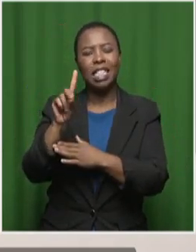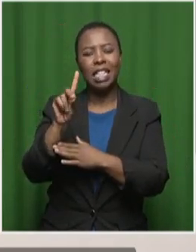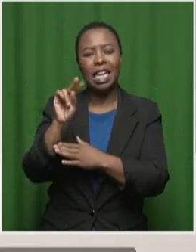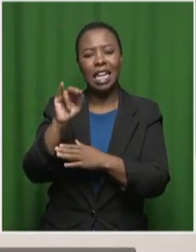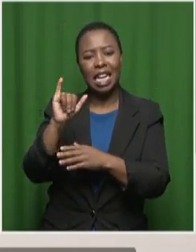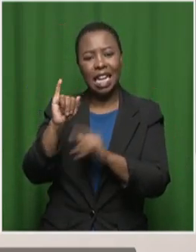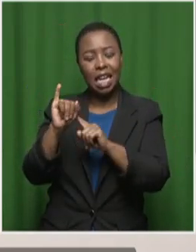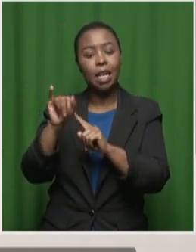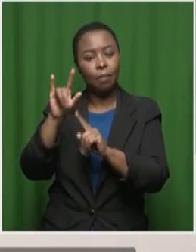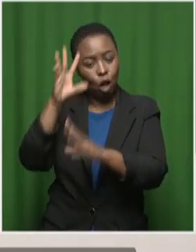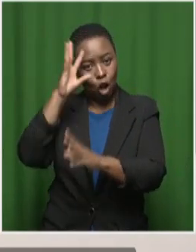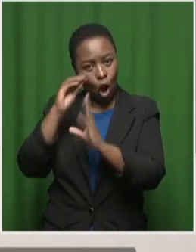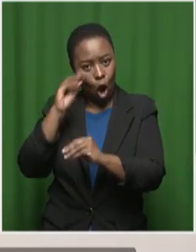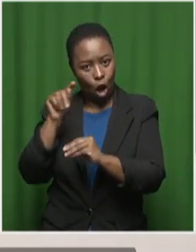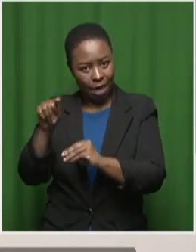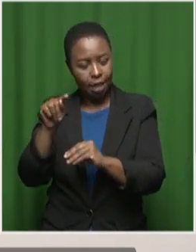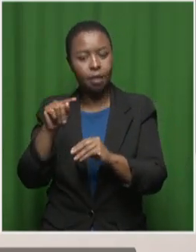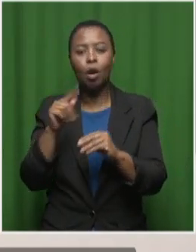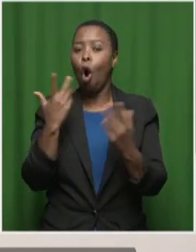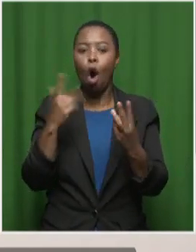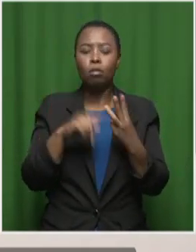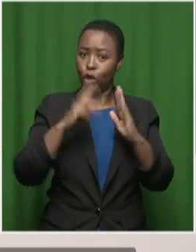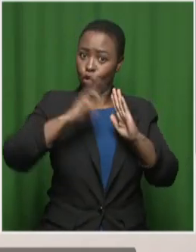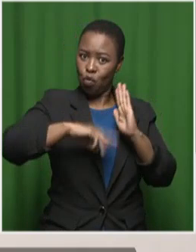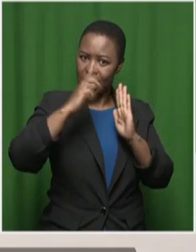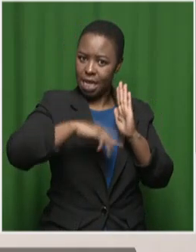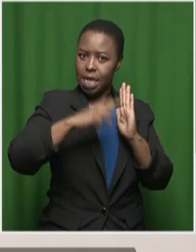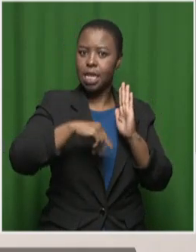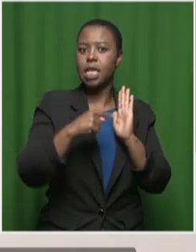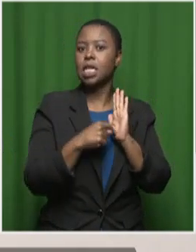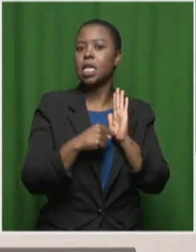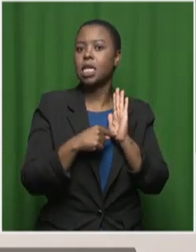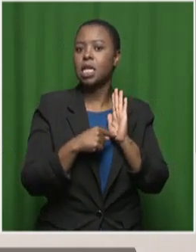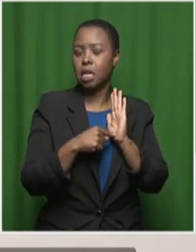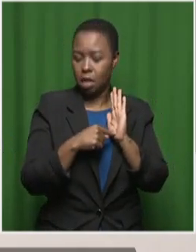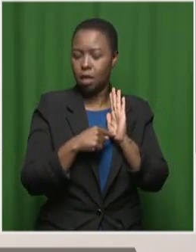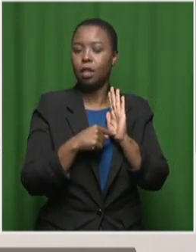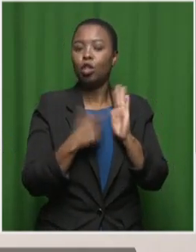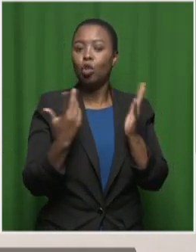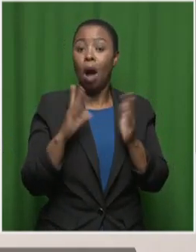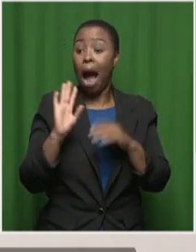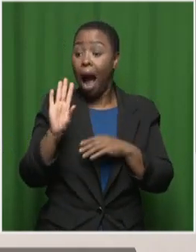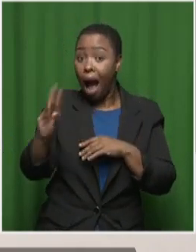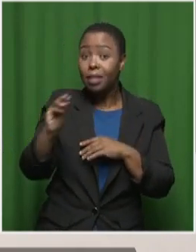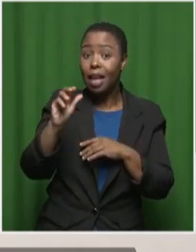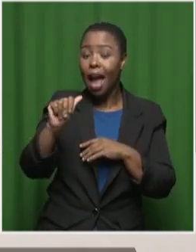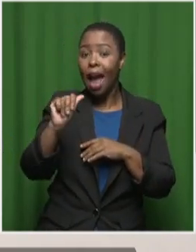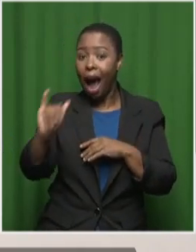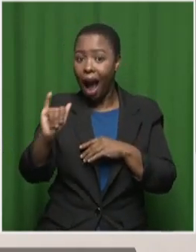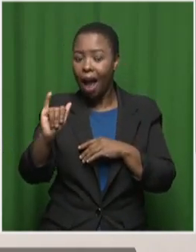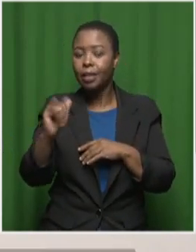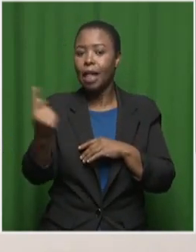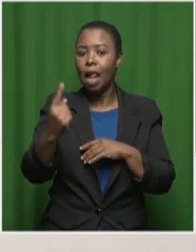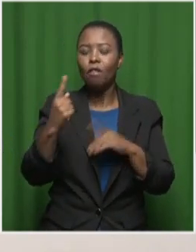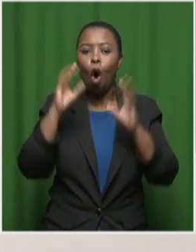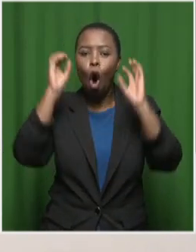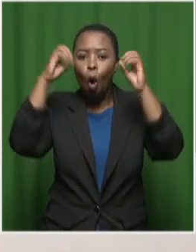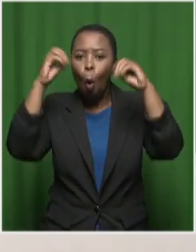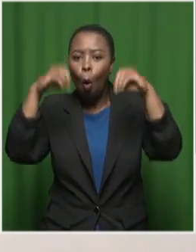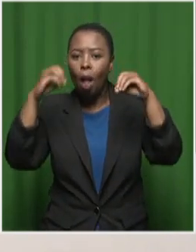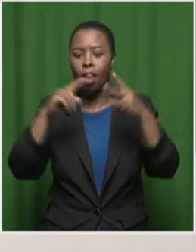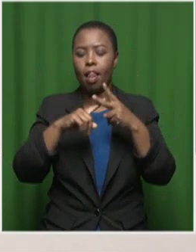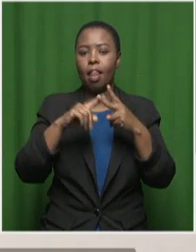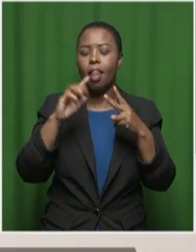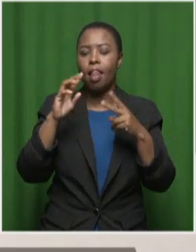platforms or simply reading up on it and asking AI itself. Go to ChatGPT or GoogleBard or